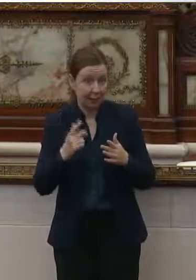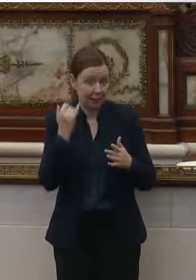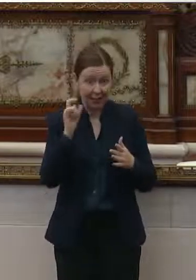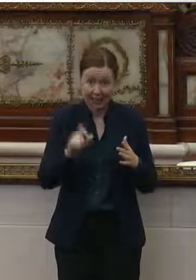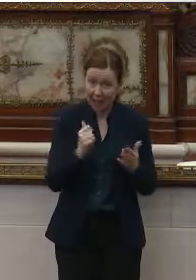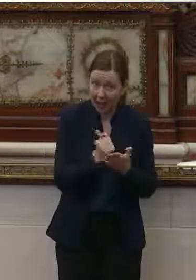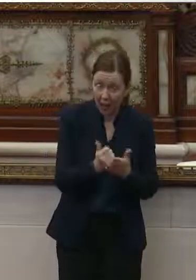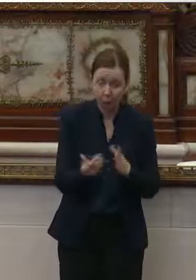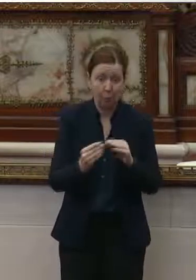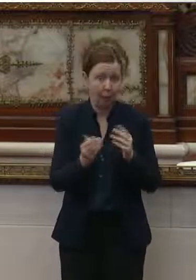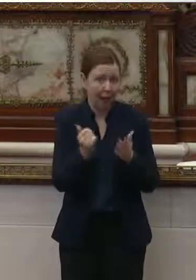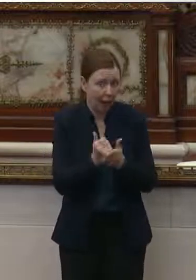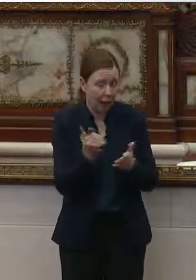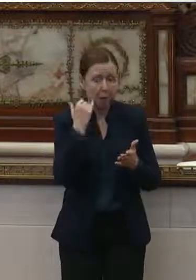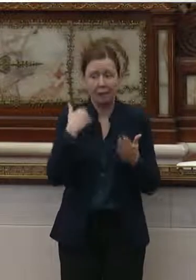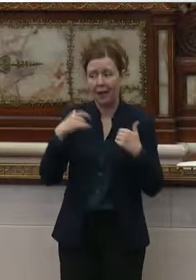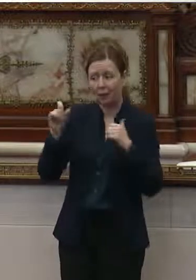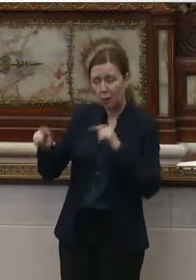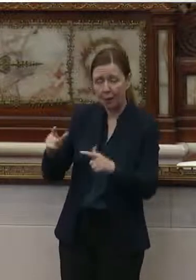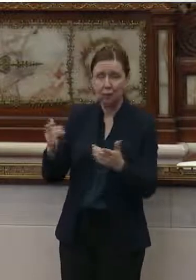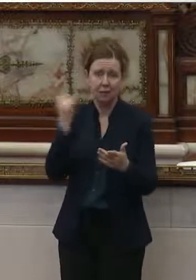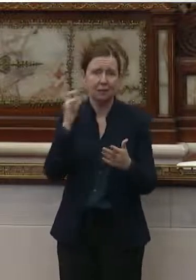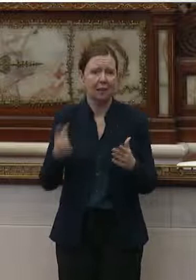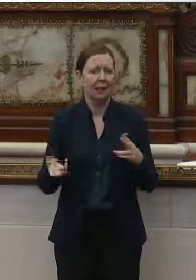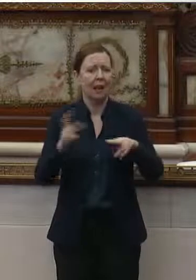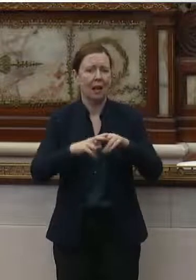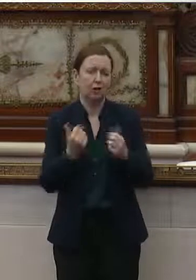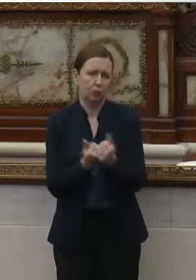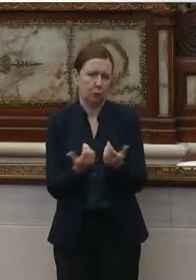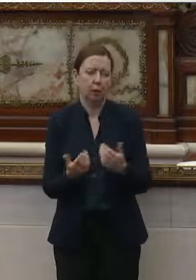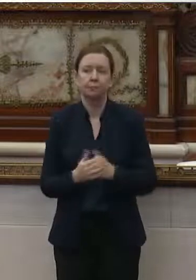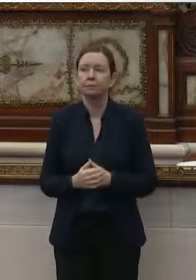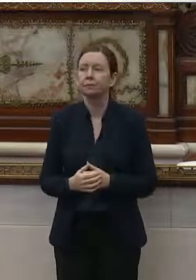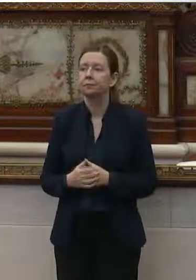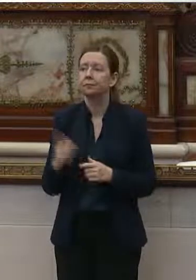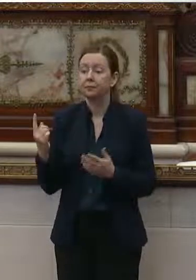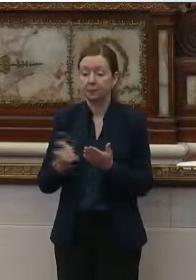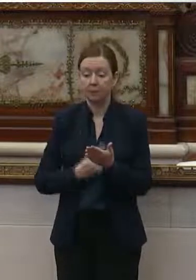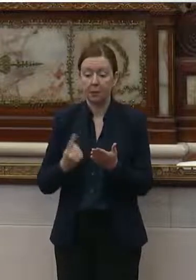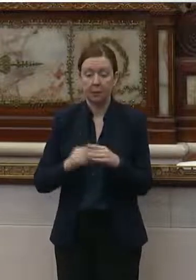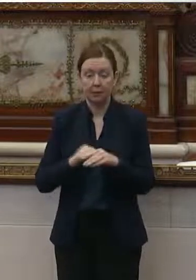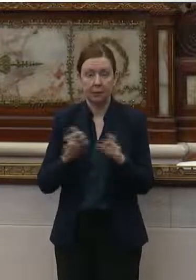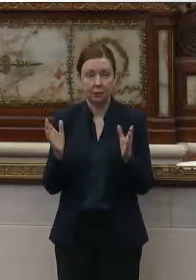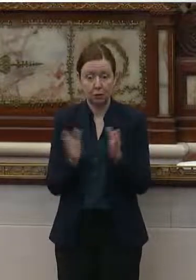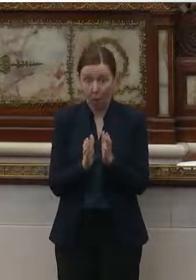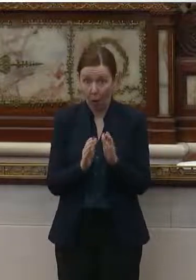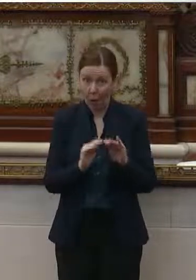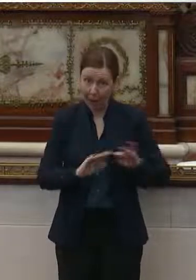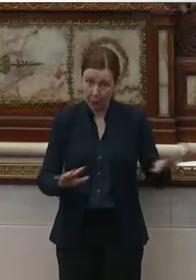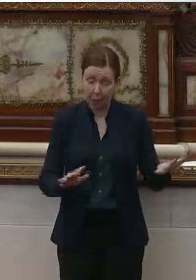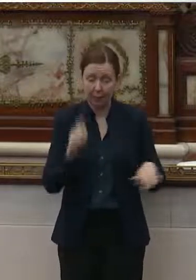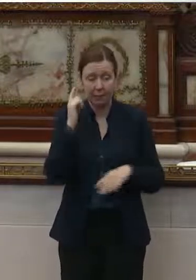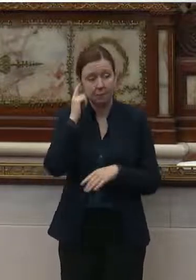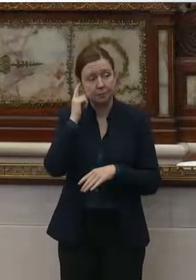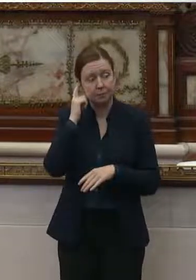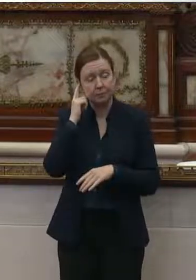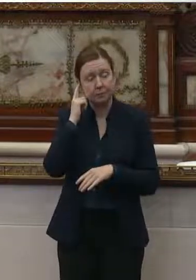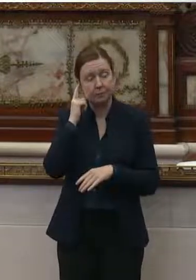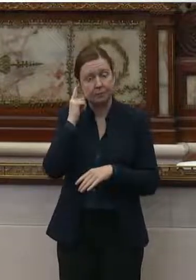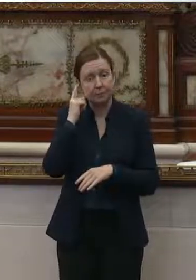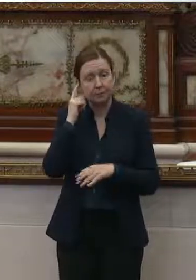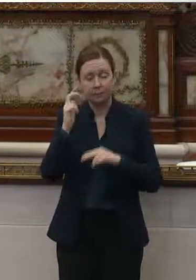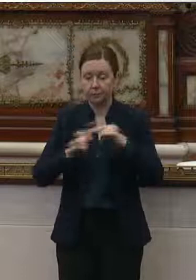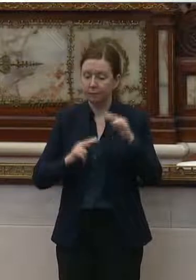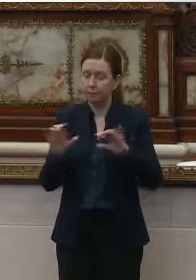if they have questions or if they need extra support. Sometimes in a small outbreak, a facility